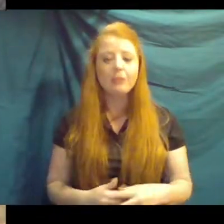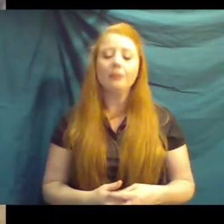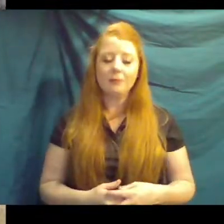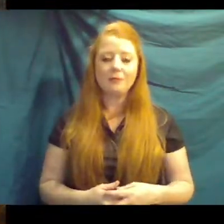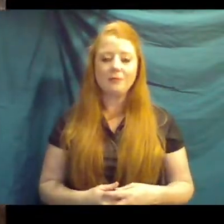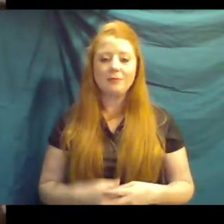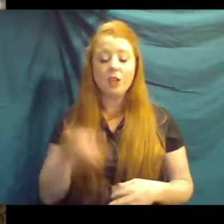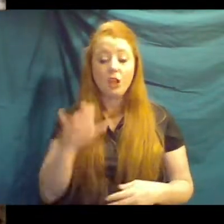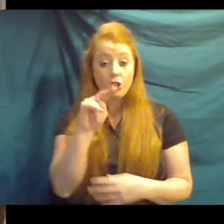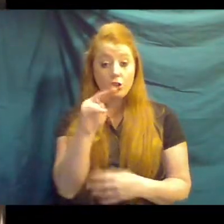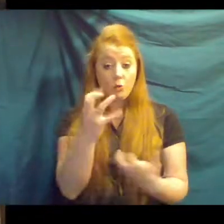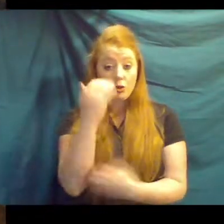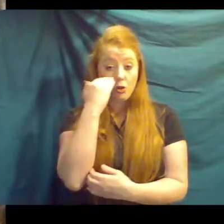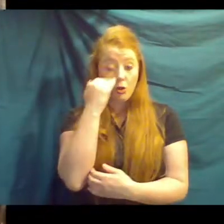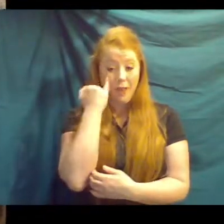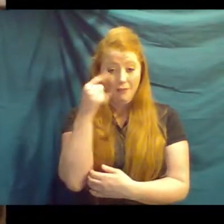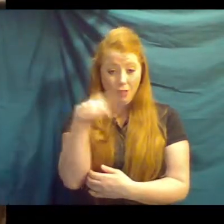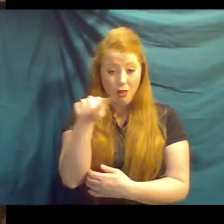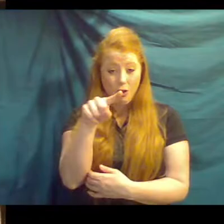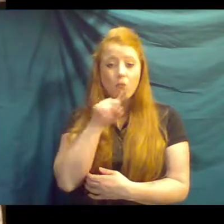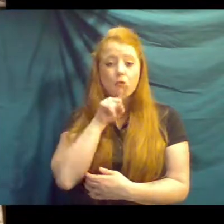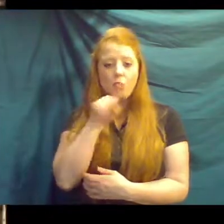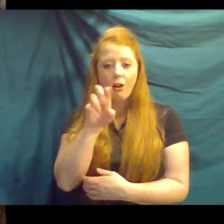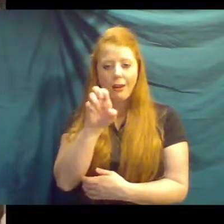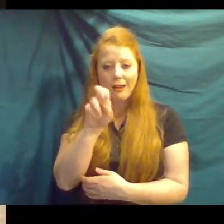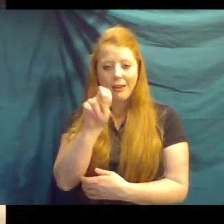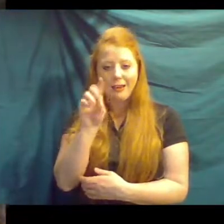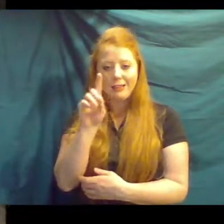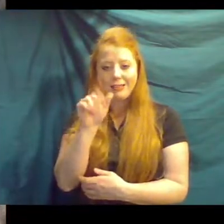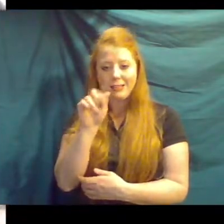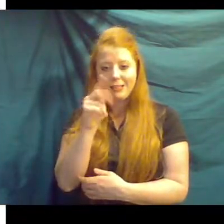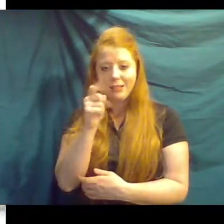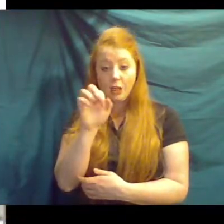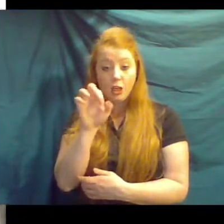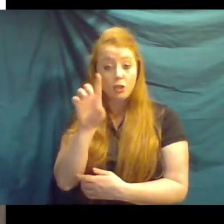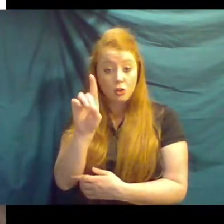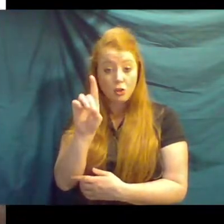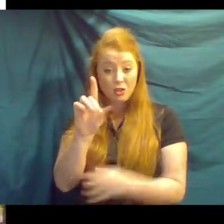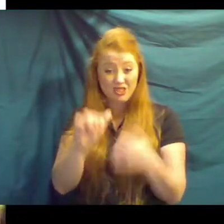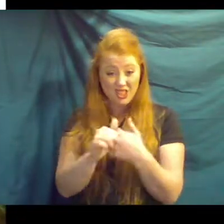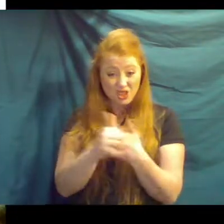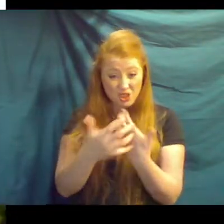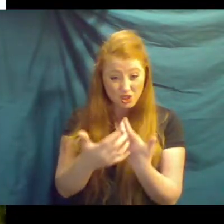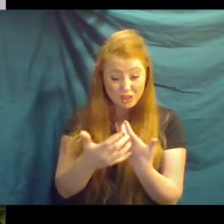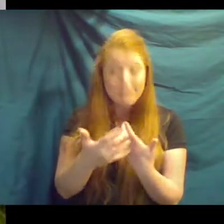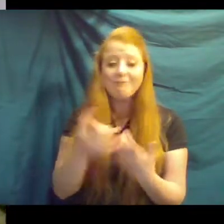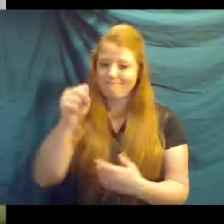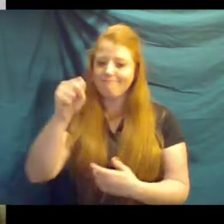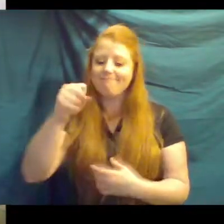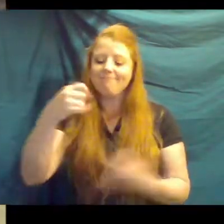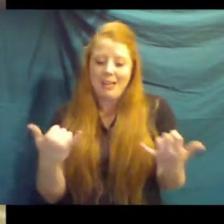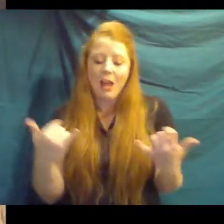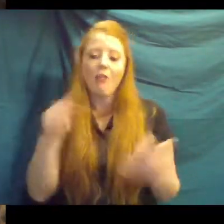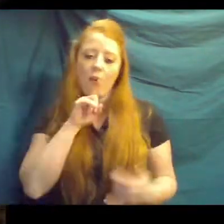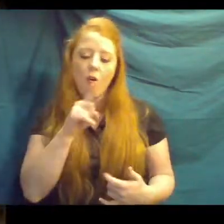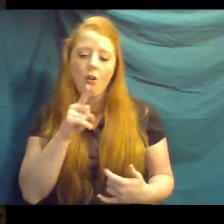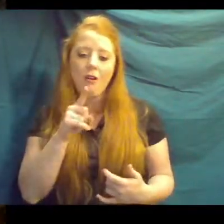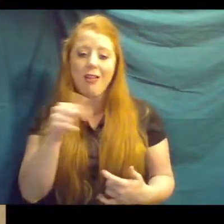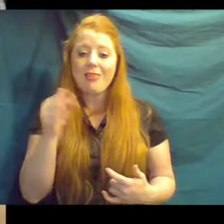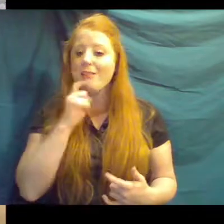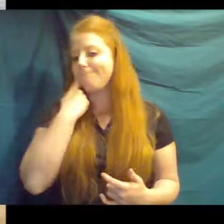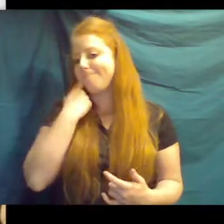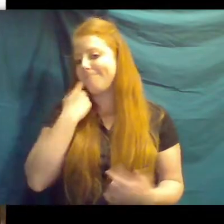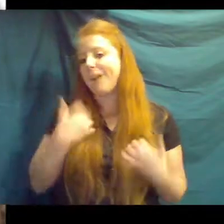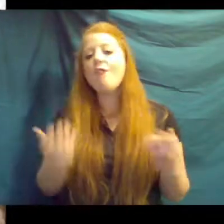John wants to know if they're endangered. Actually, these guys are now endangered. They have recently had a lot of issues